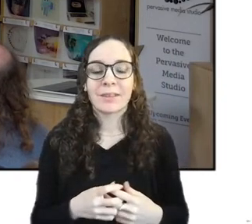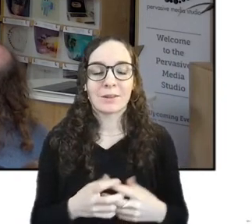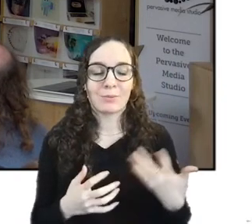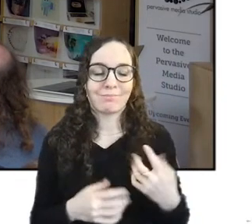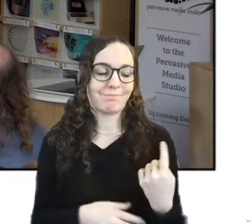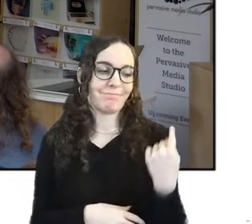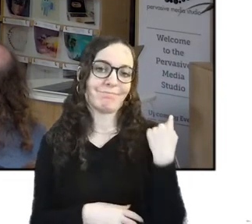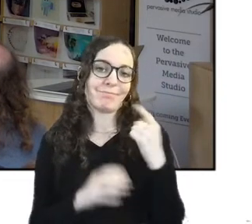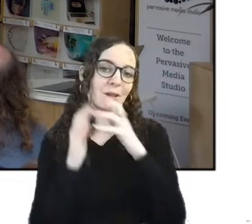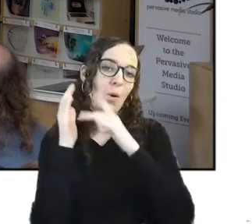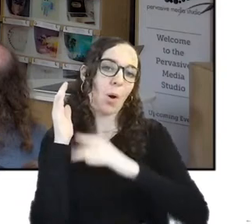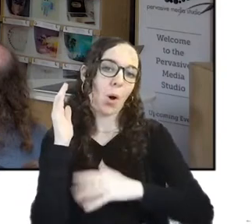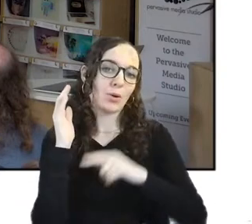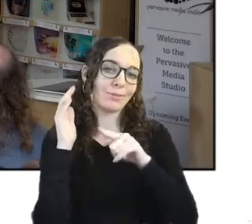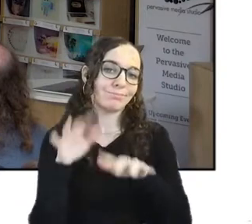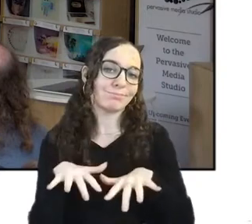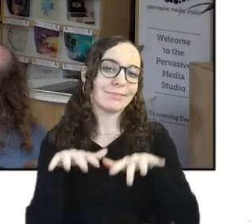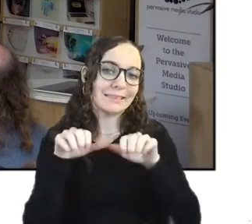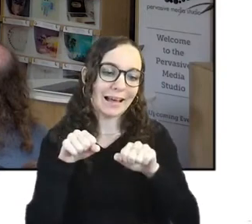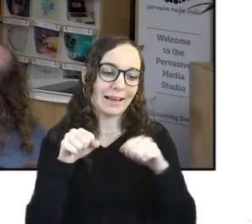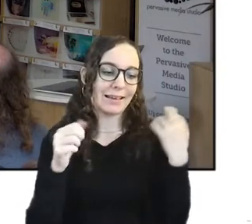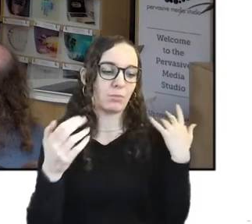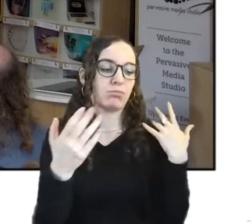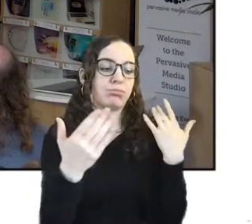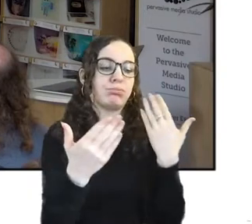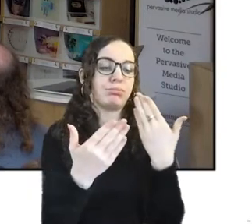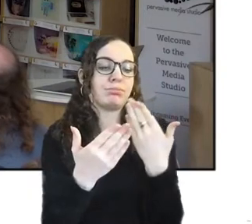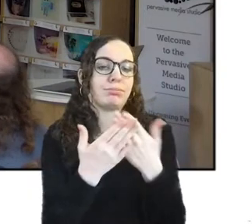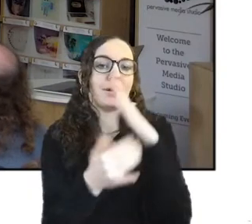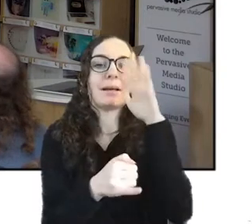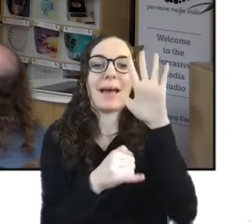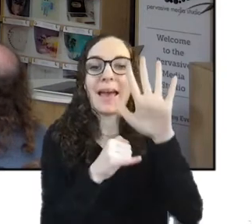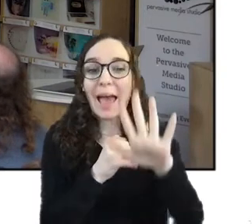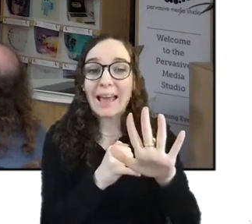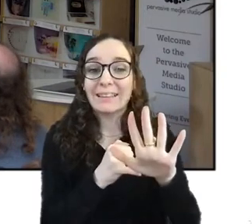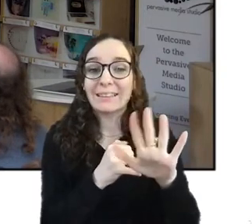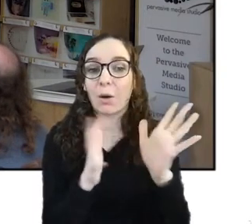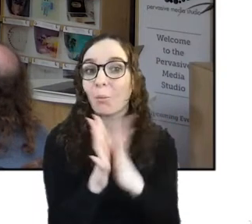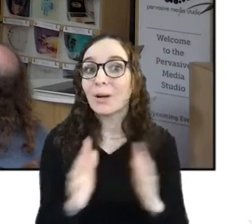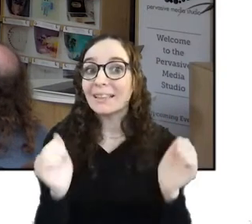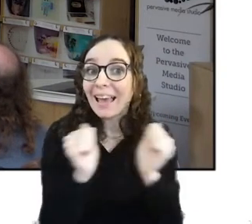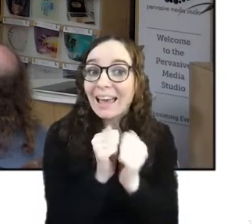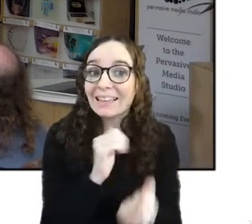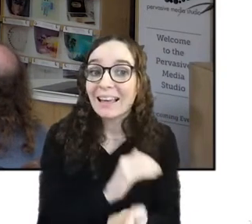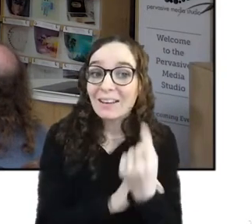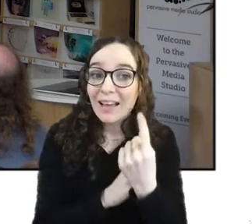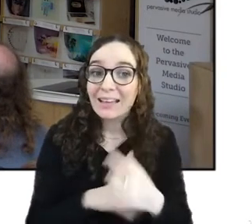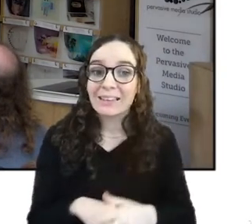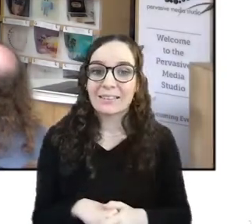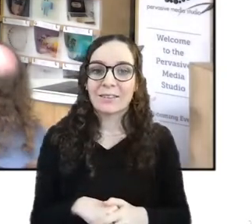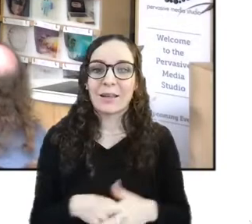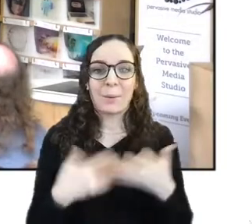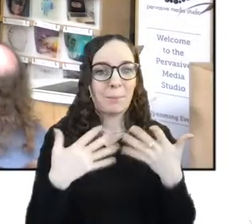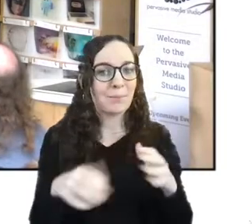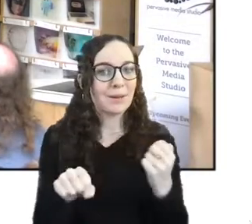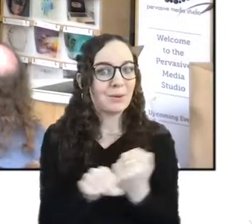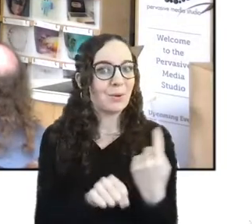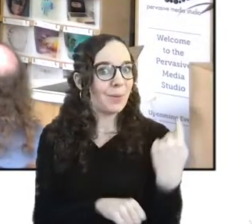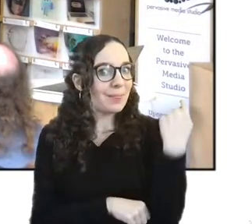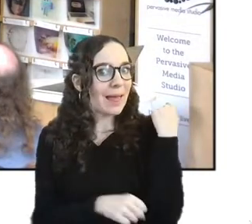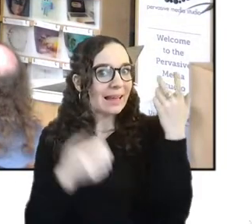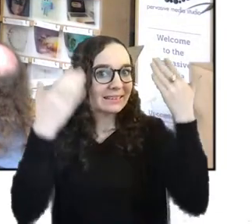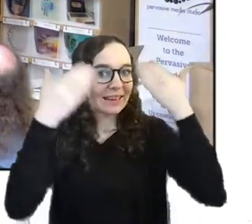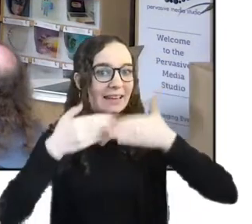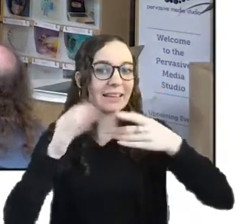with this weekender and we launched this last night as Becca said with an Algorave so yeah thanks to those of you who